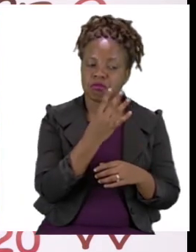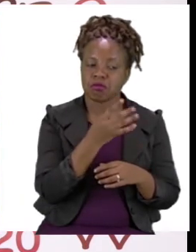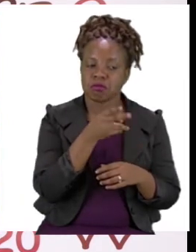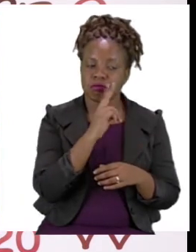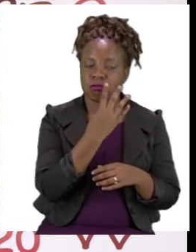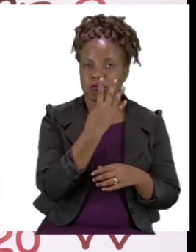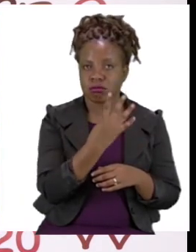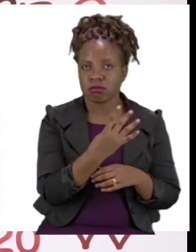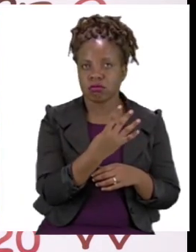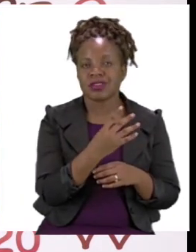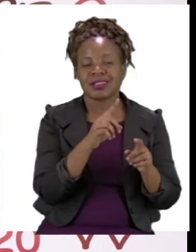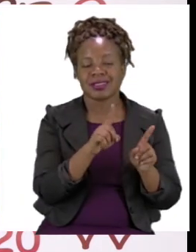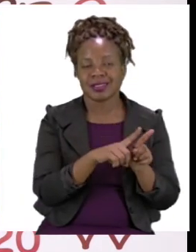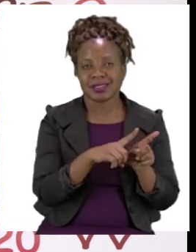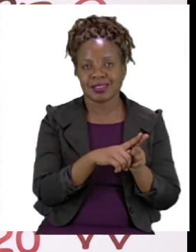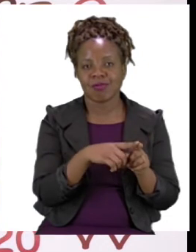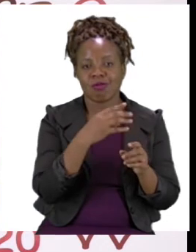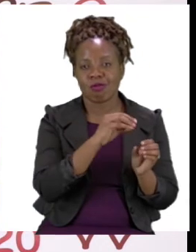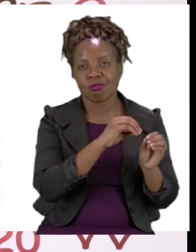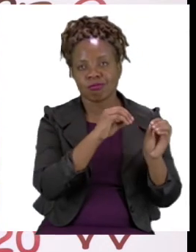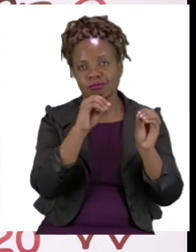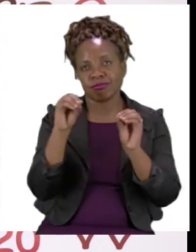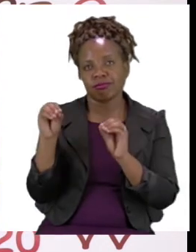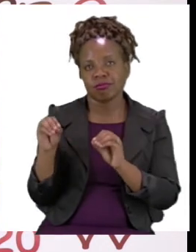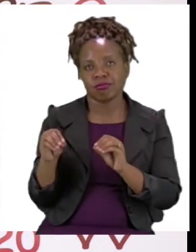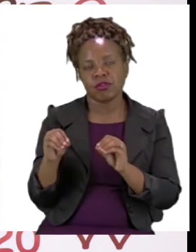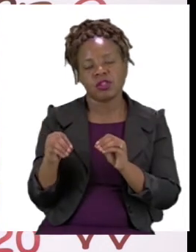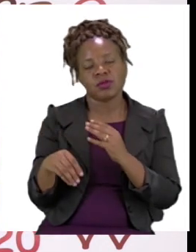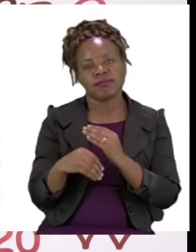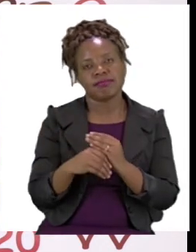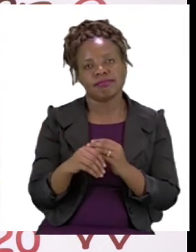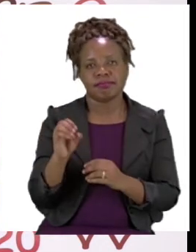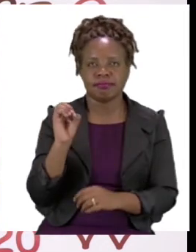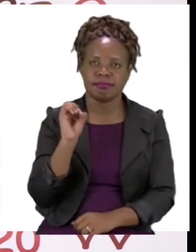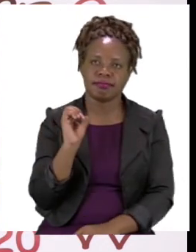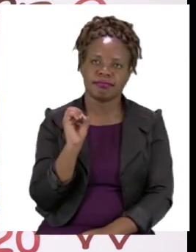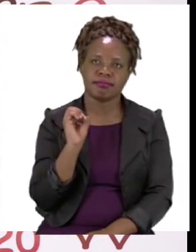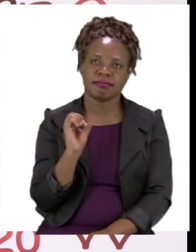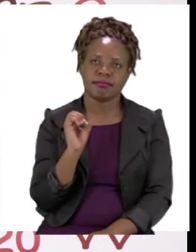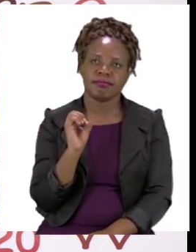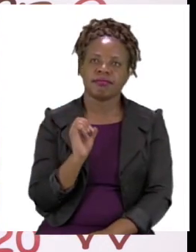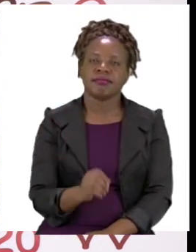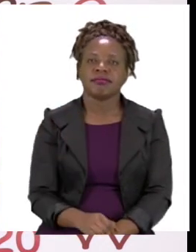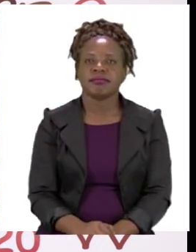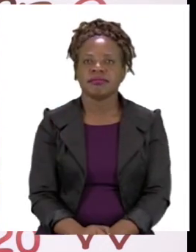The 4 comes here and we change that into a decade number by adding our 0.